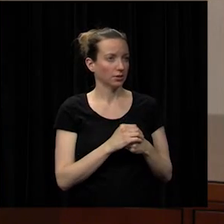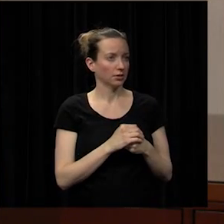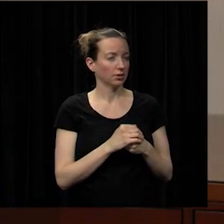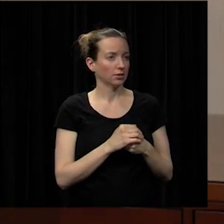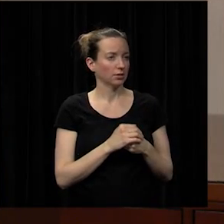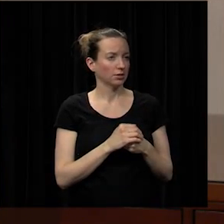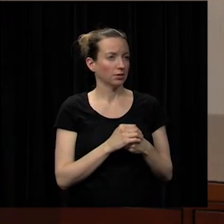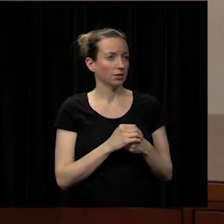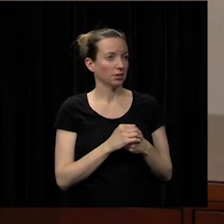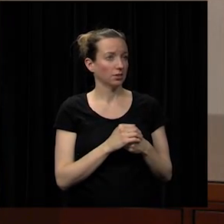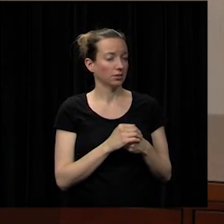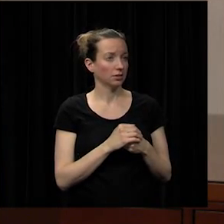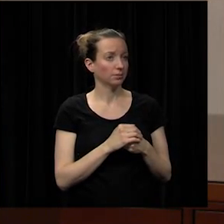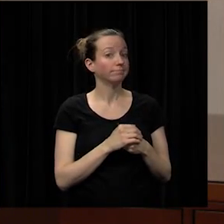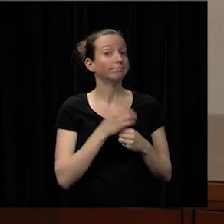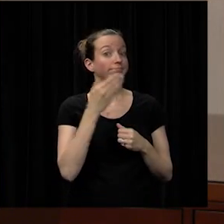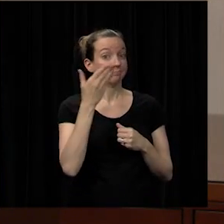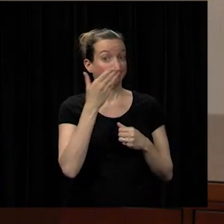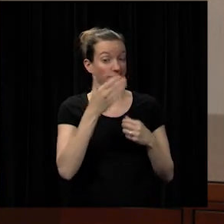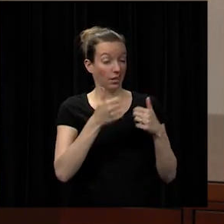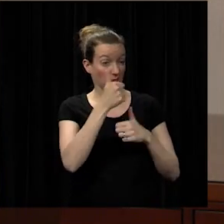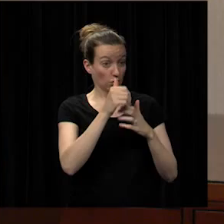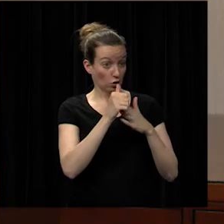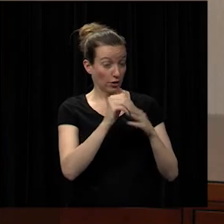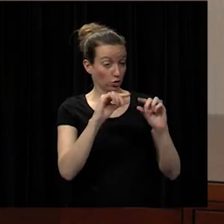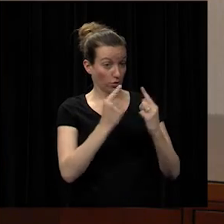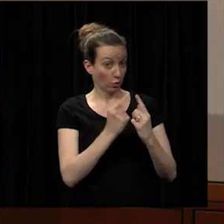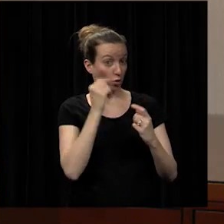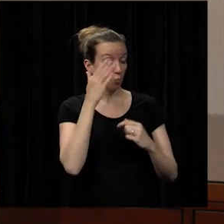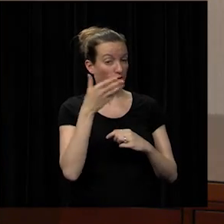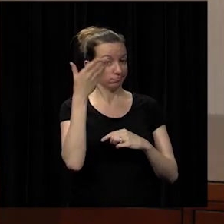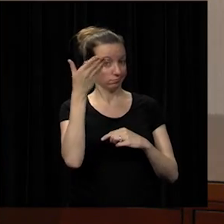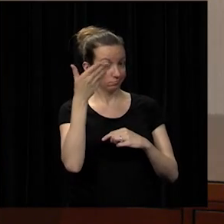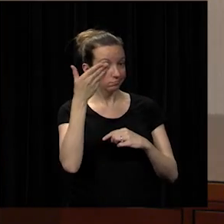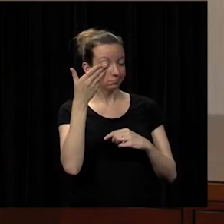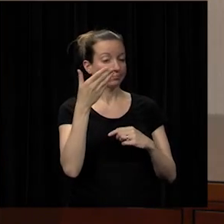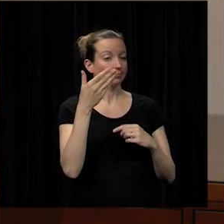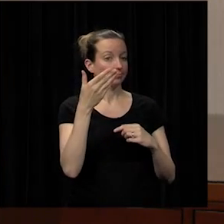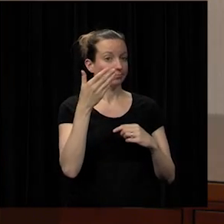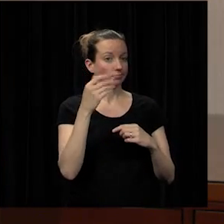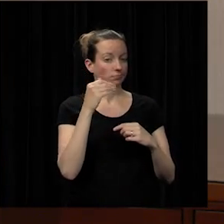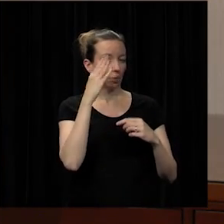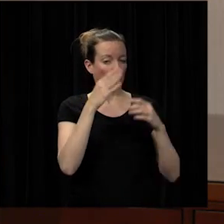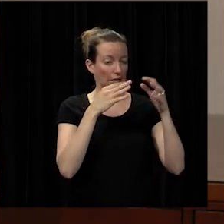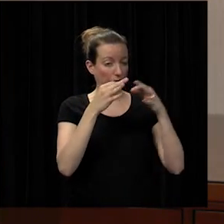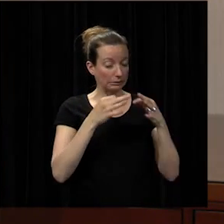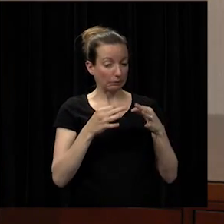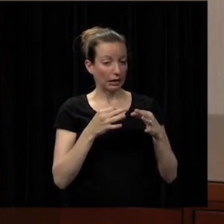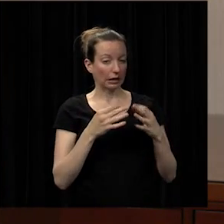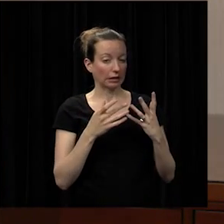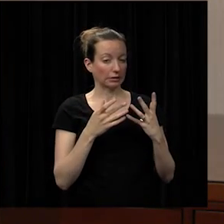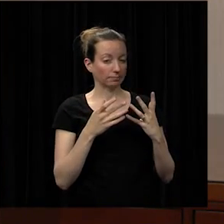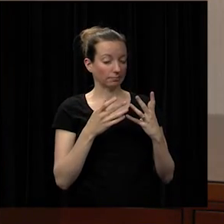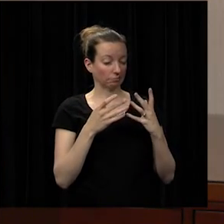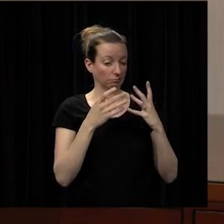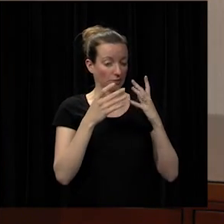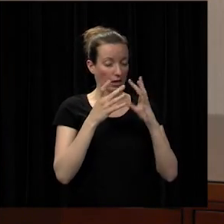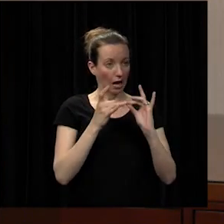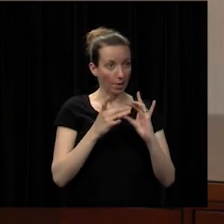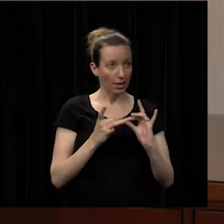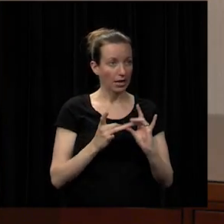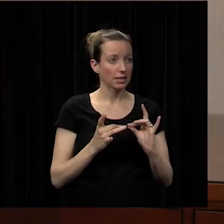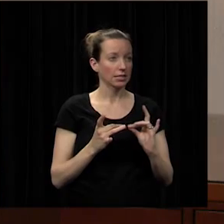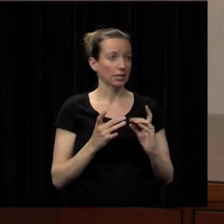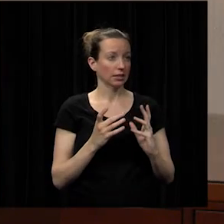entire senior leadership group it tells you exactly what the differentiation might have been on those comments maybe what